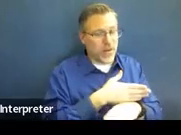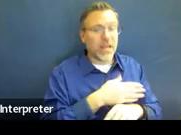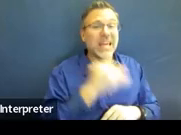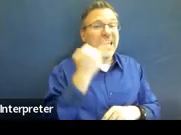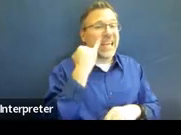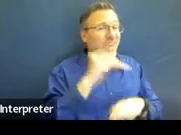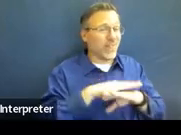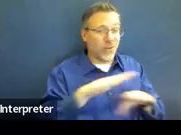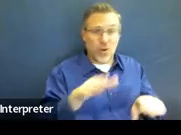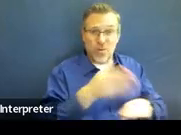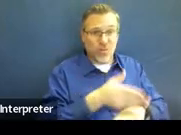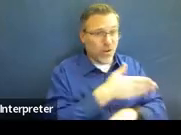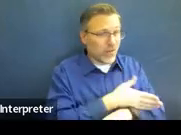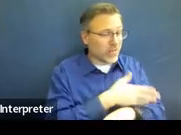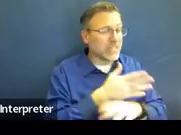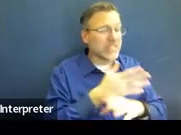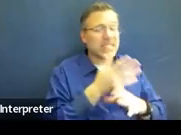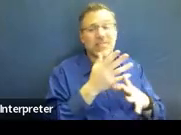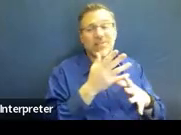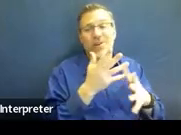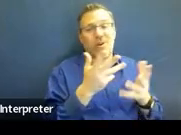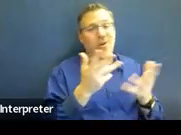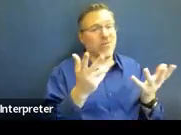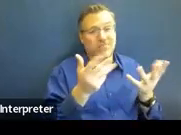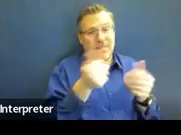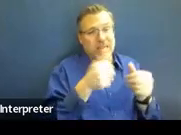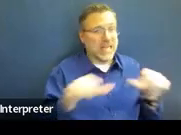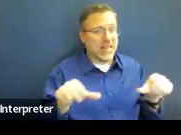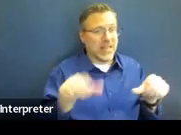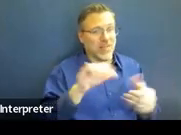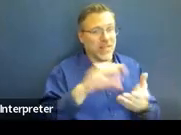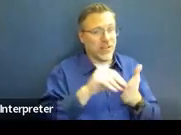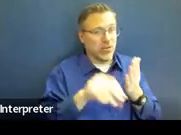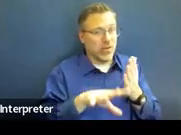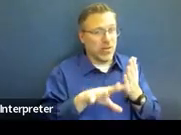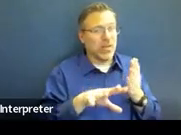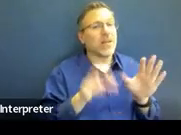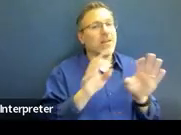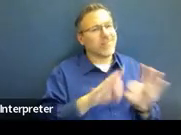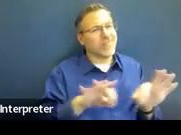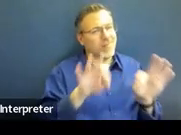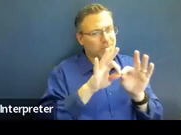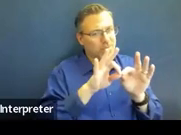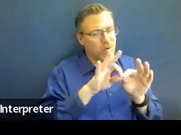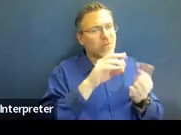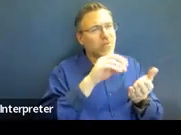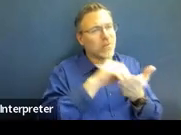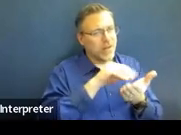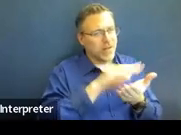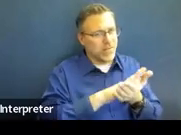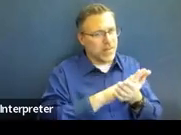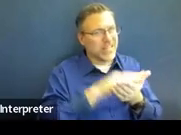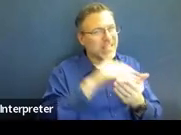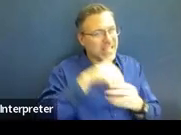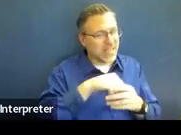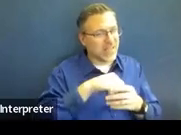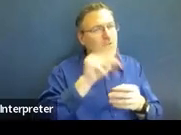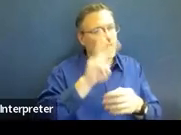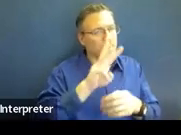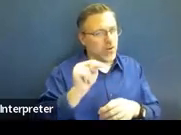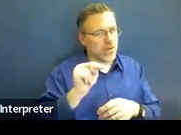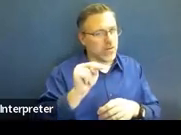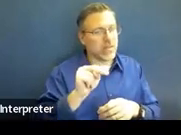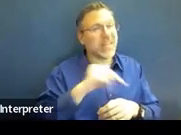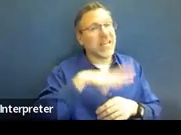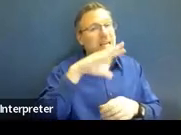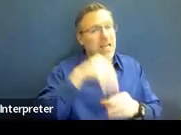progress or, you know, anything for that student, you really need to document that in the written notice. Data should be included